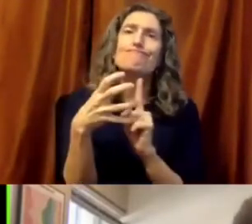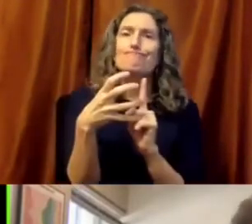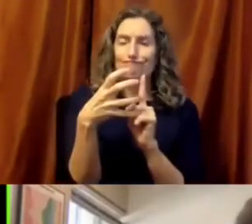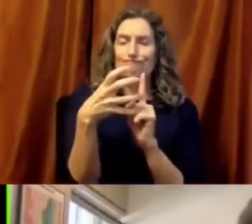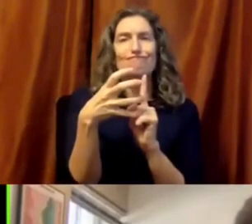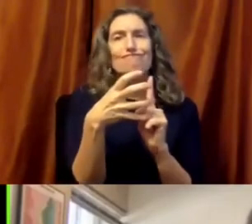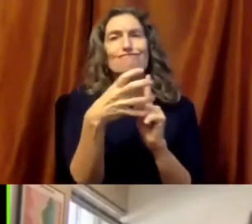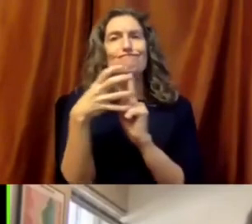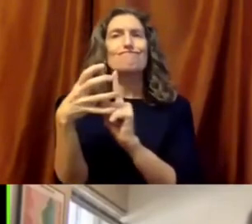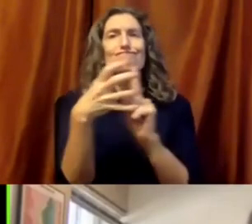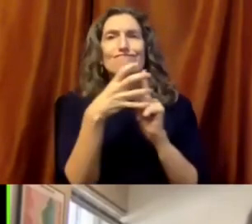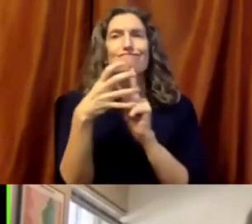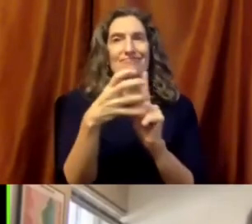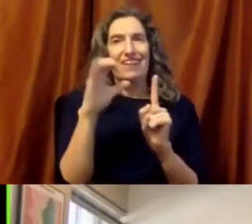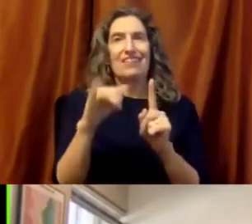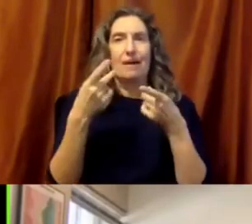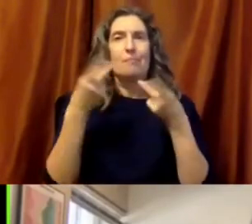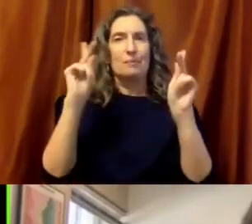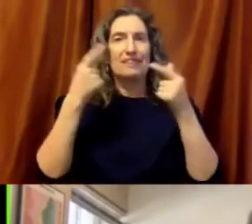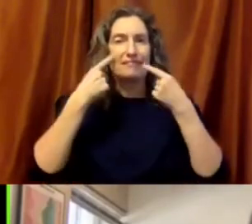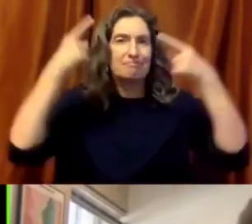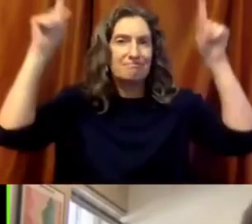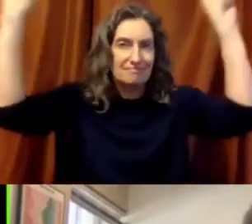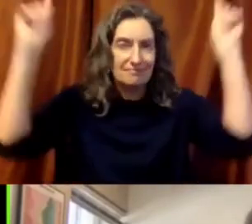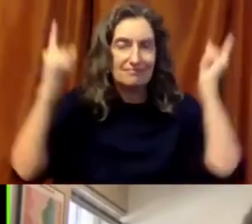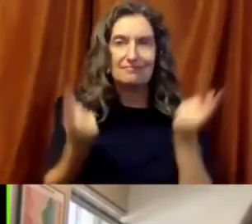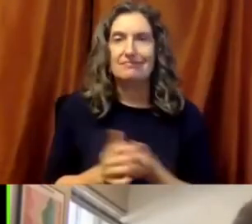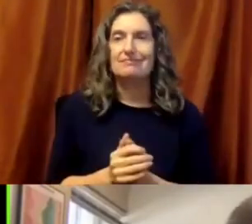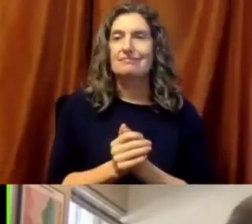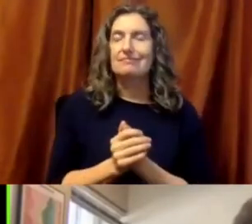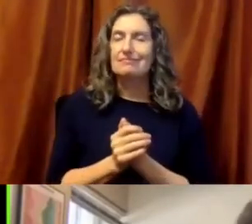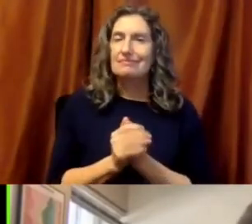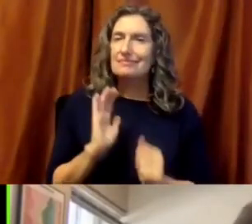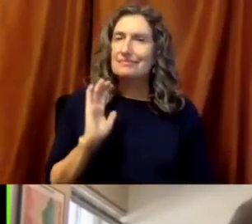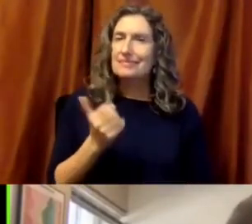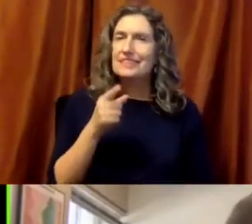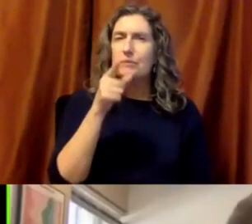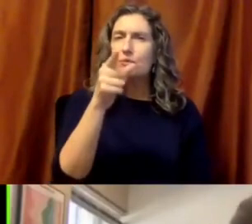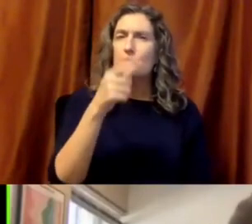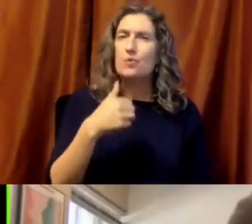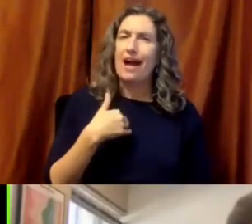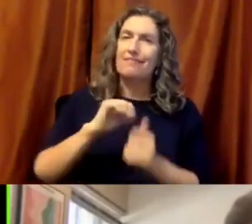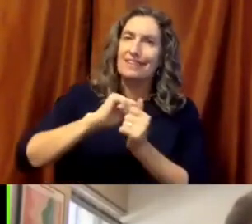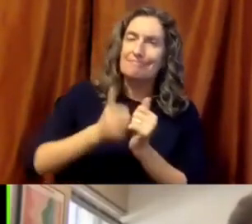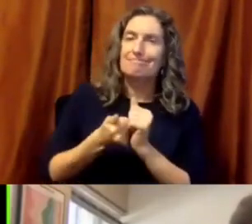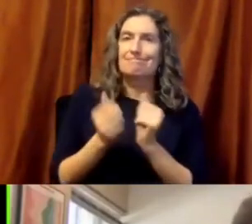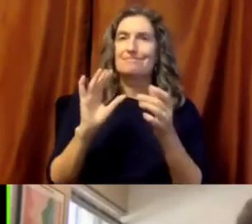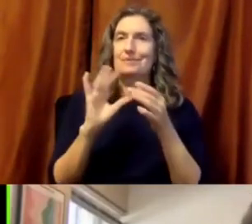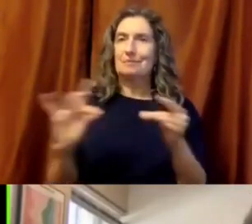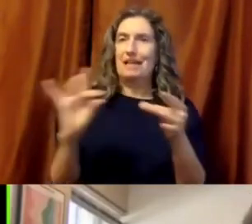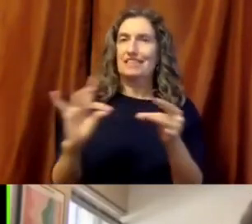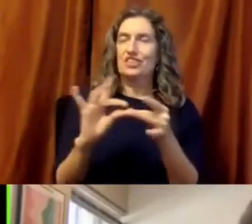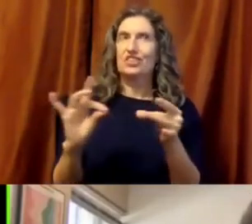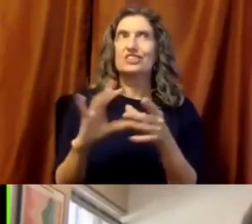a society taking care of each other, families taking care of each other, and in all of this. It seems like you